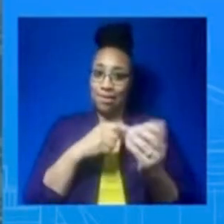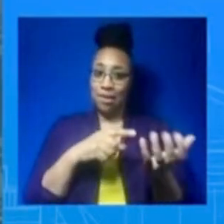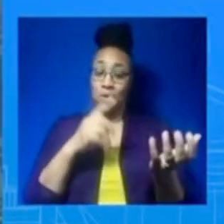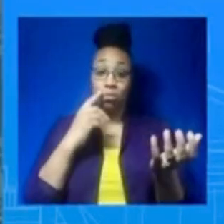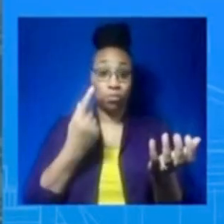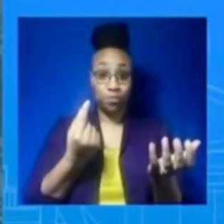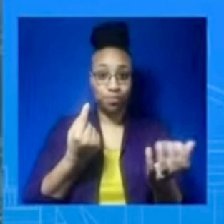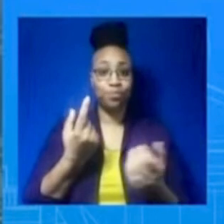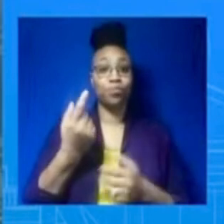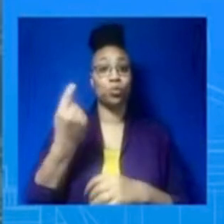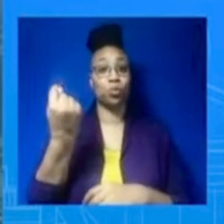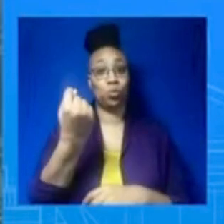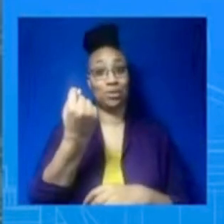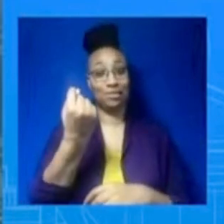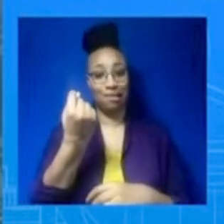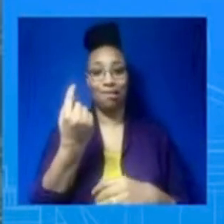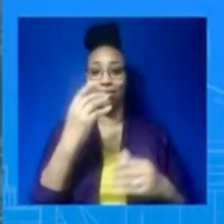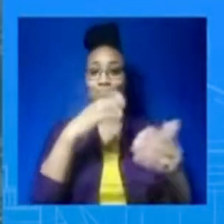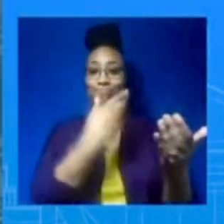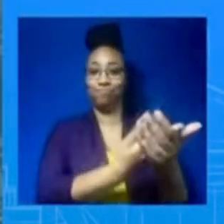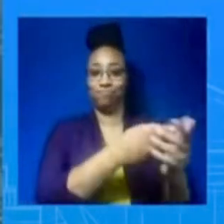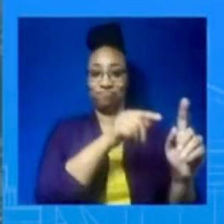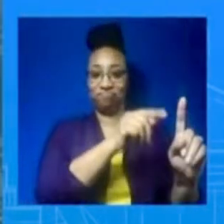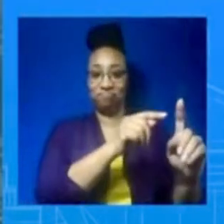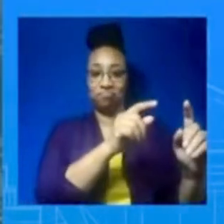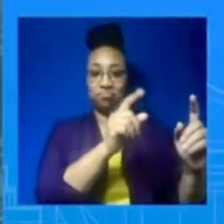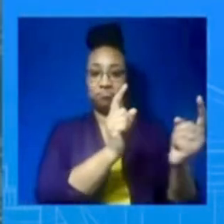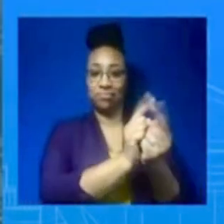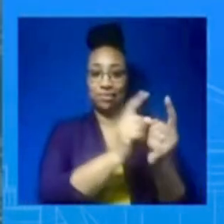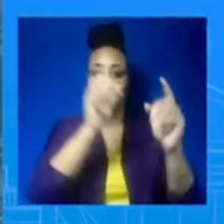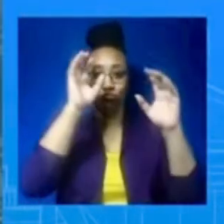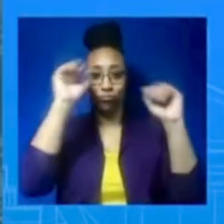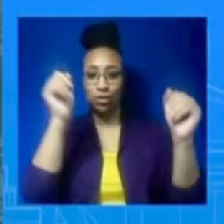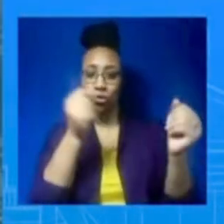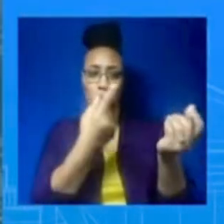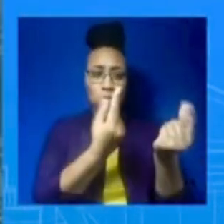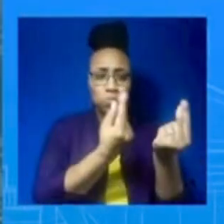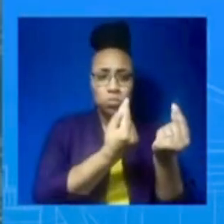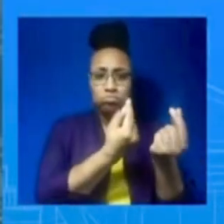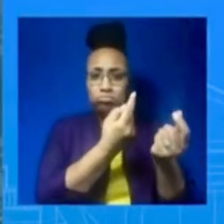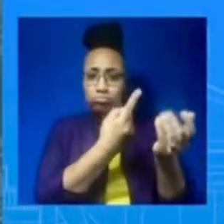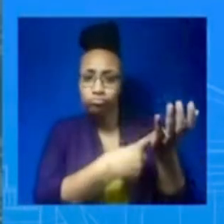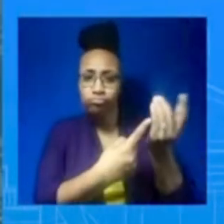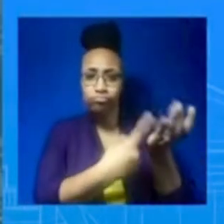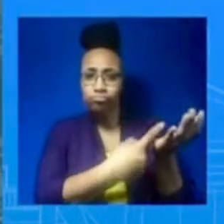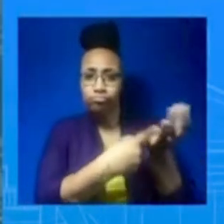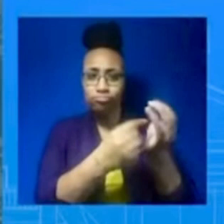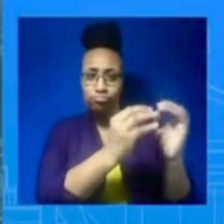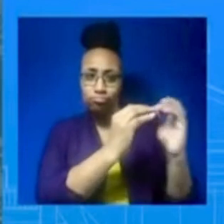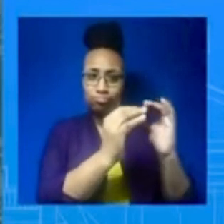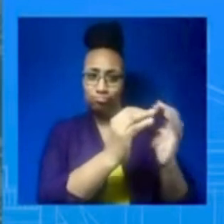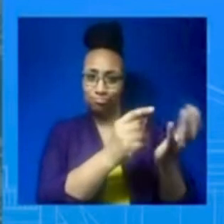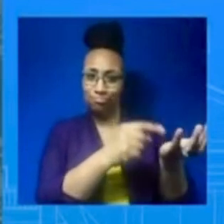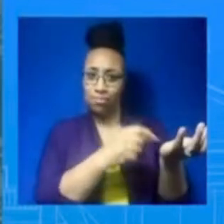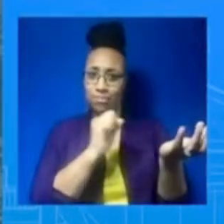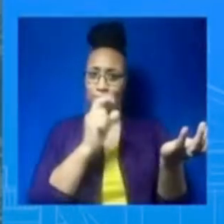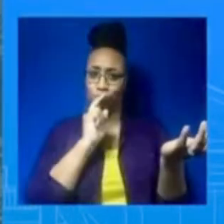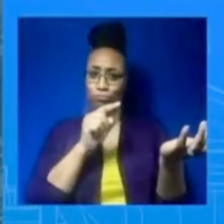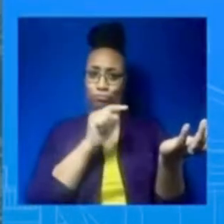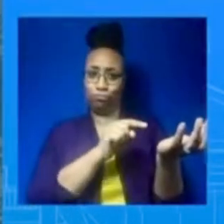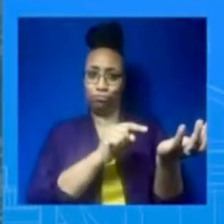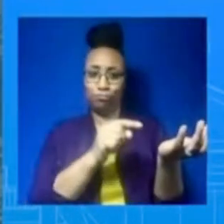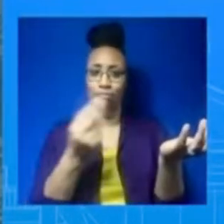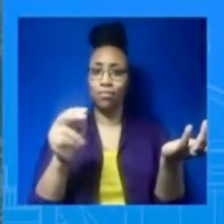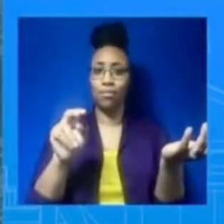our collective efforts to support Ukraine and to bolster NATO's deterrence. Poland, as you know, is a close NATO ally and has been a critical